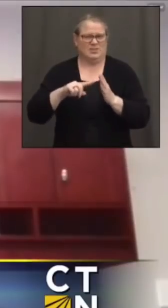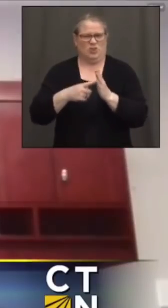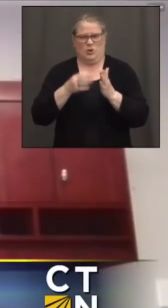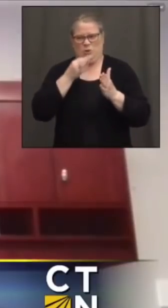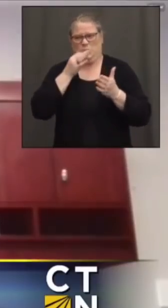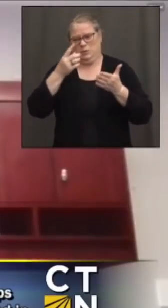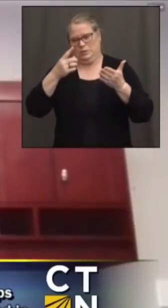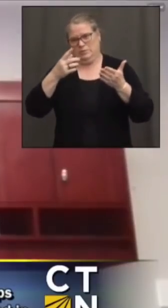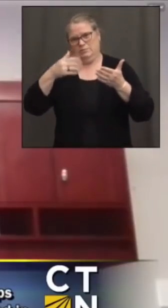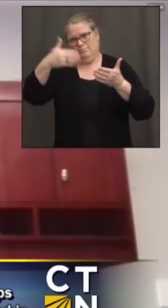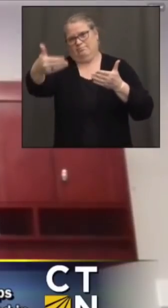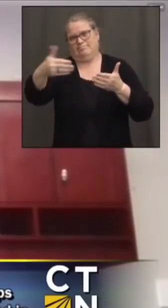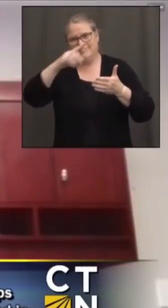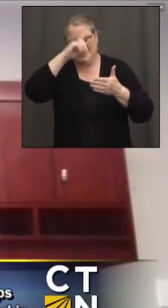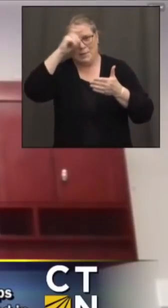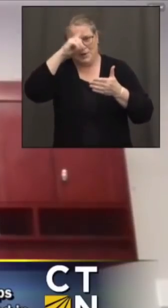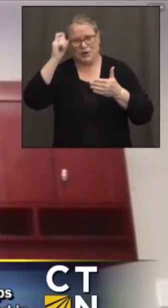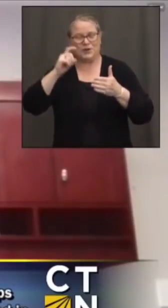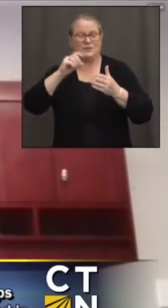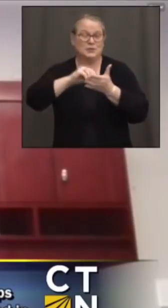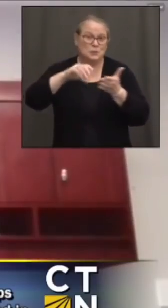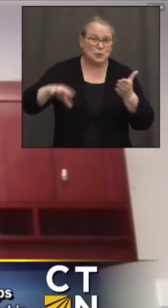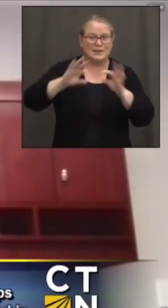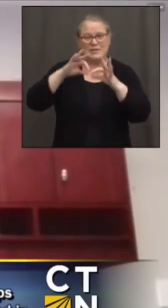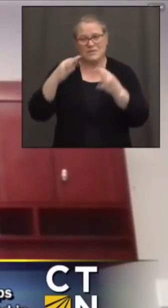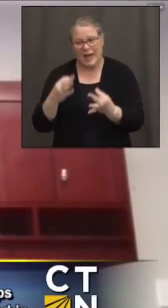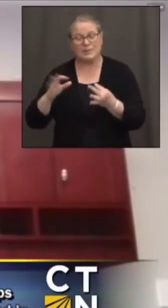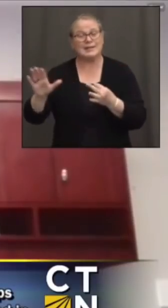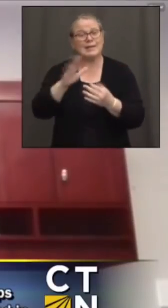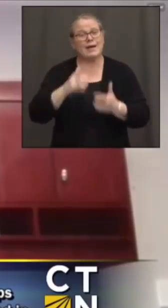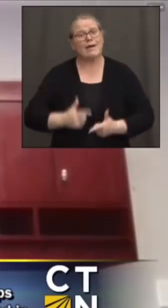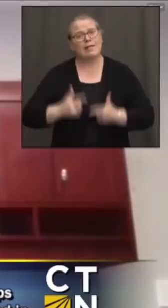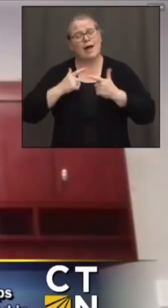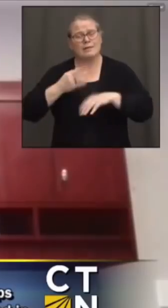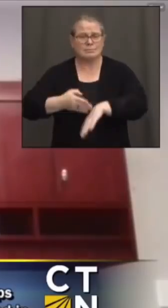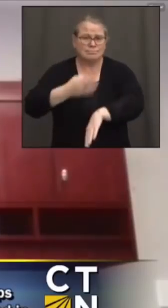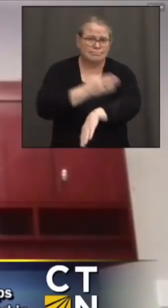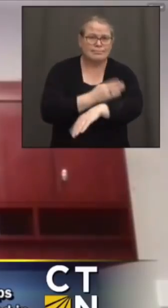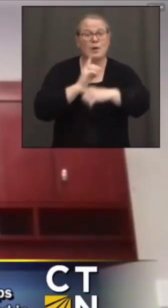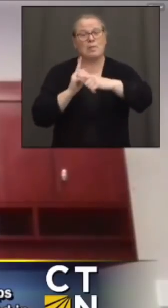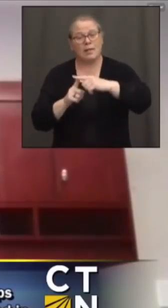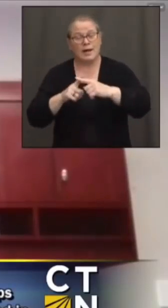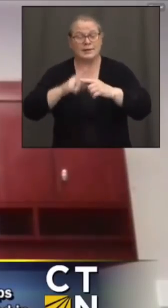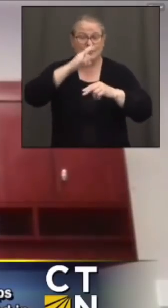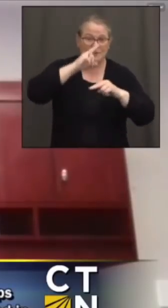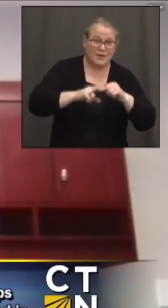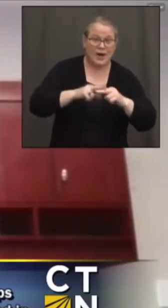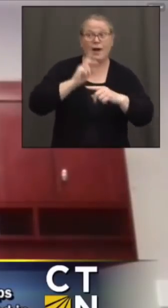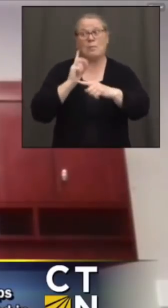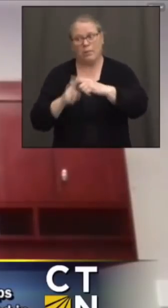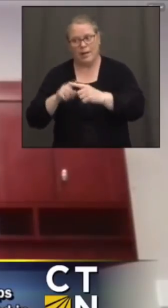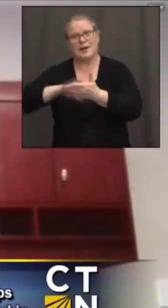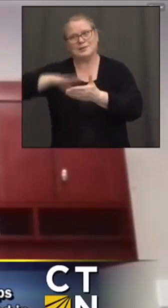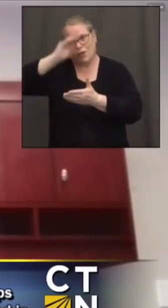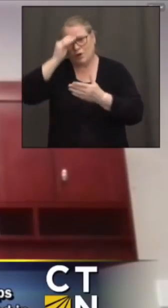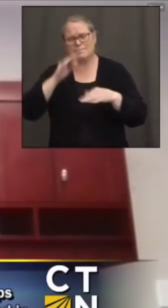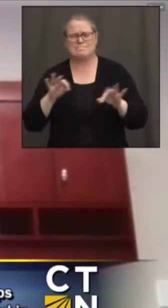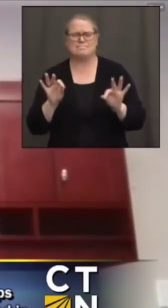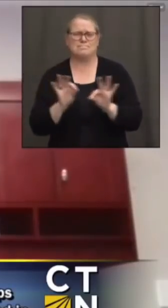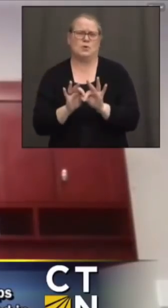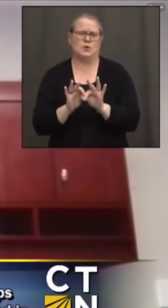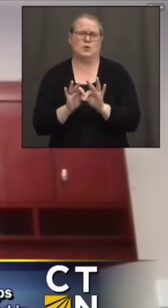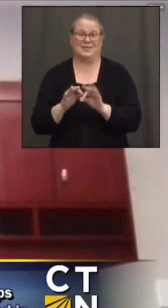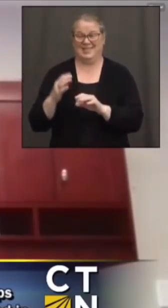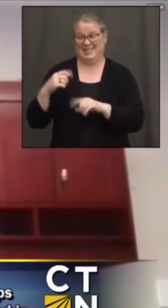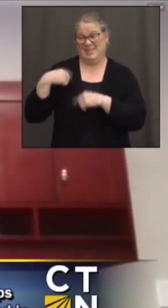students and families, again, enriching their lives and having a summer of fun and learning, which is so important, after the